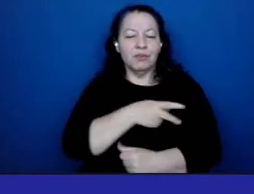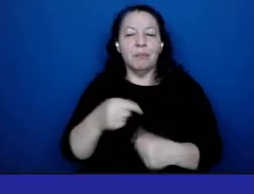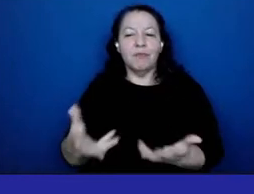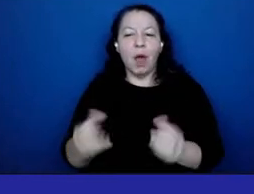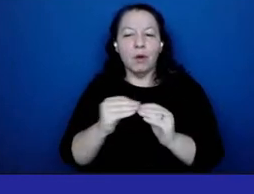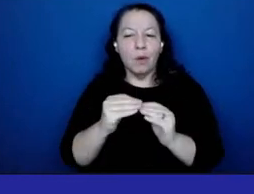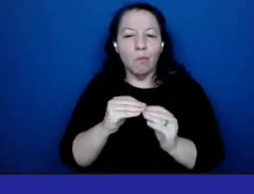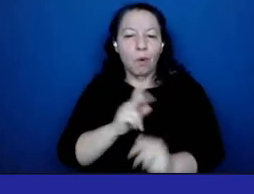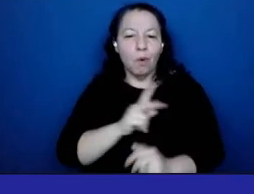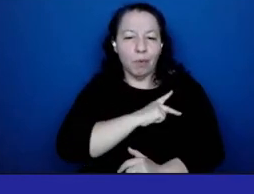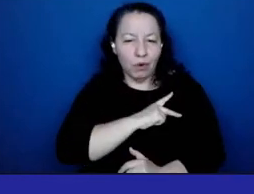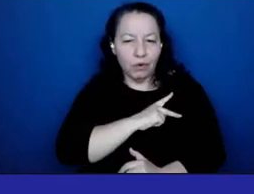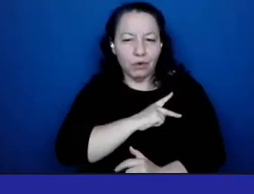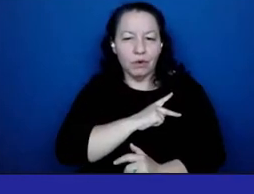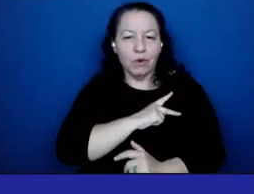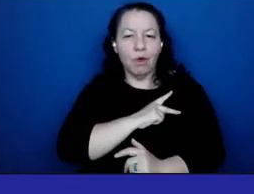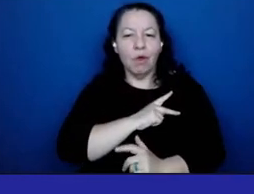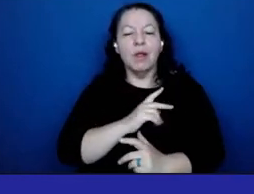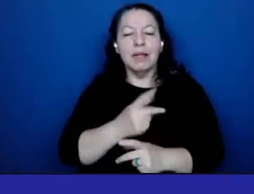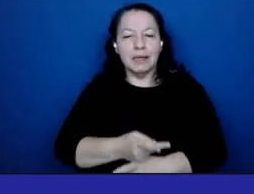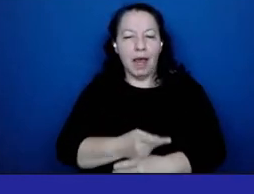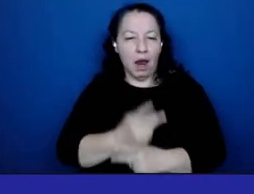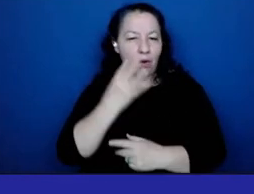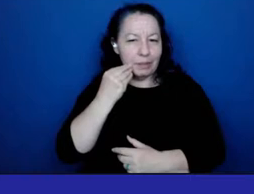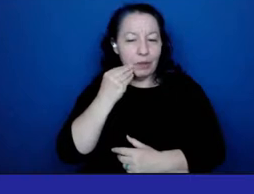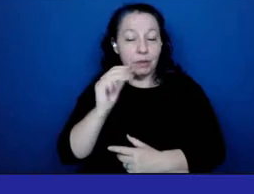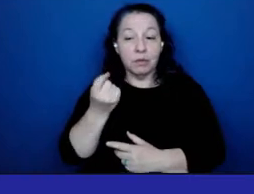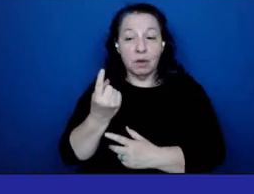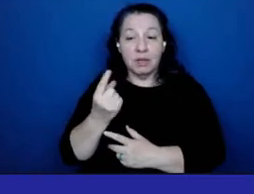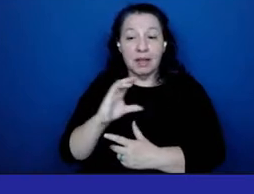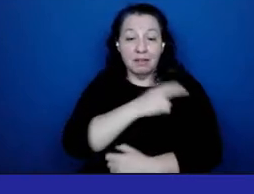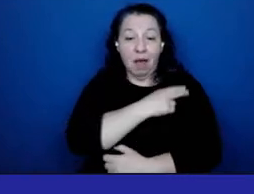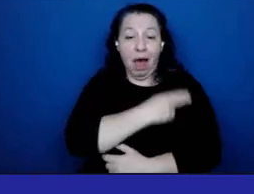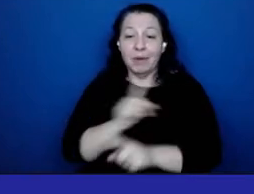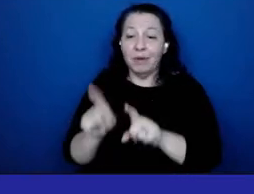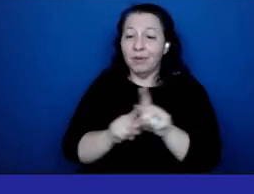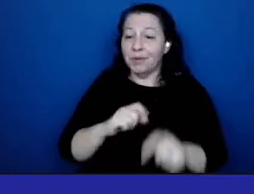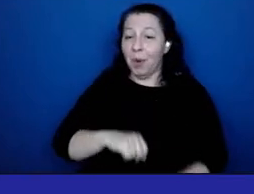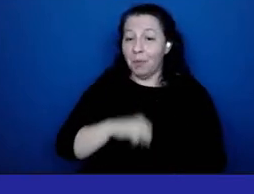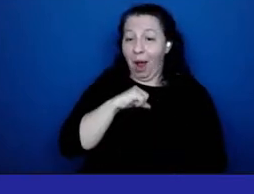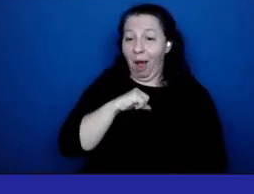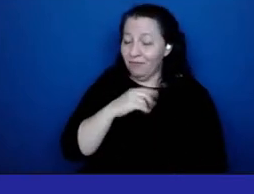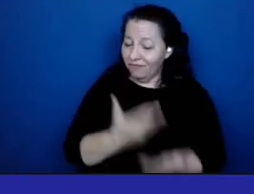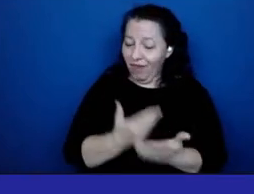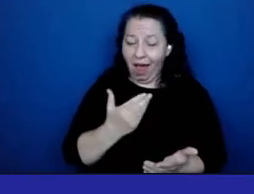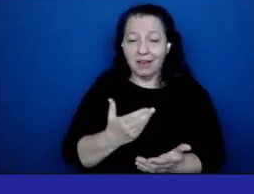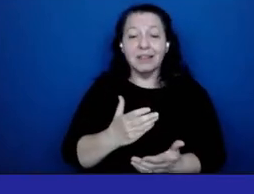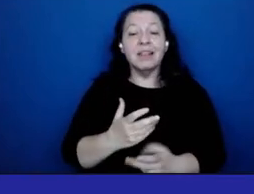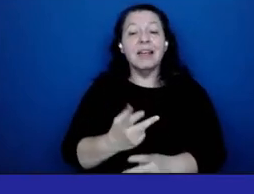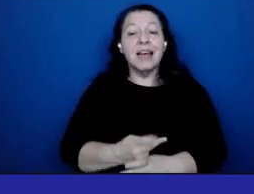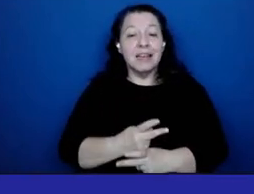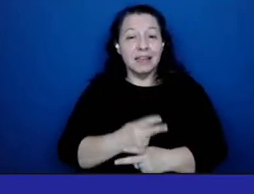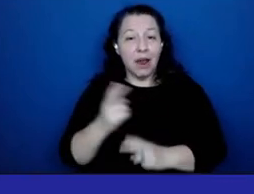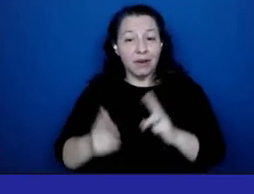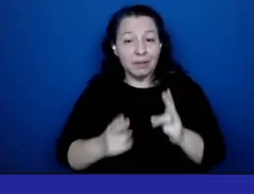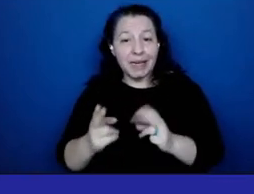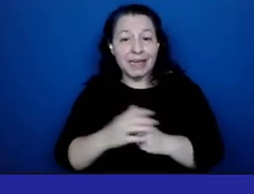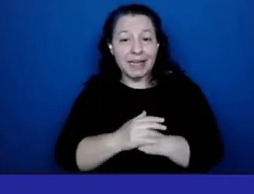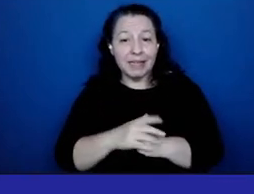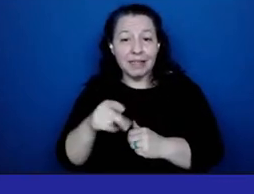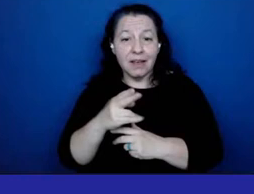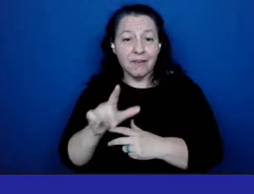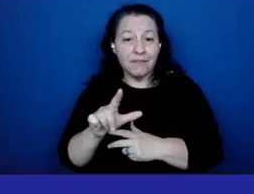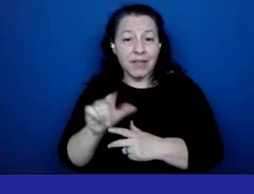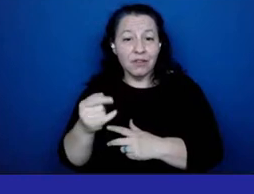care experience elmhurst hospital is also proud of the fact that care experience ambassador phil jackson has been